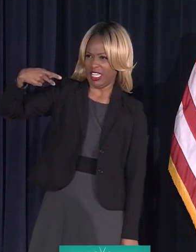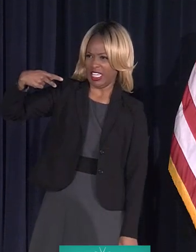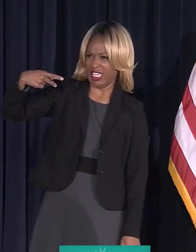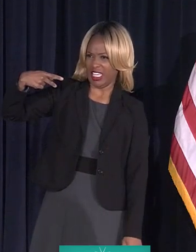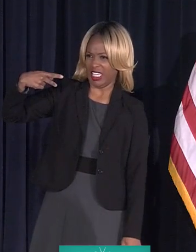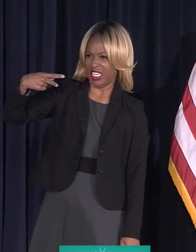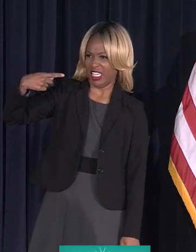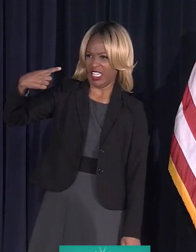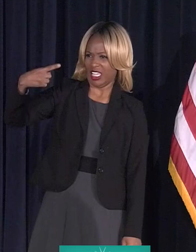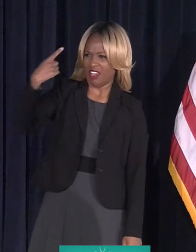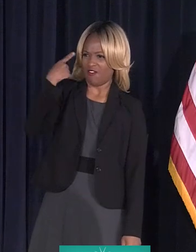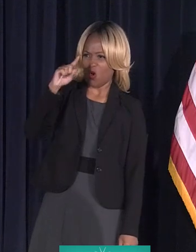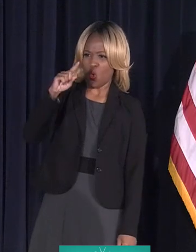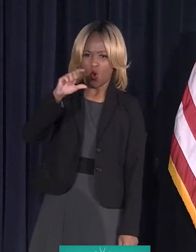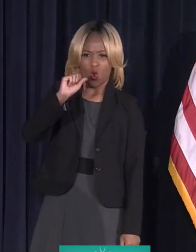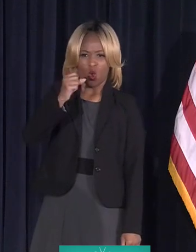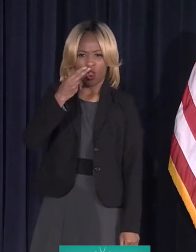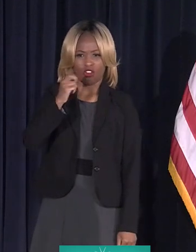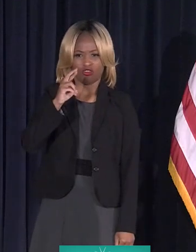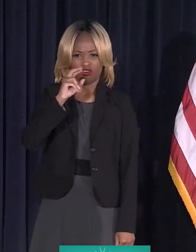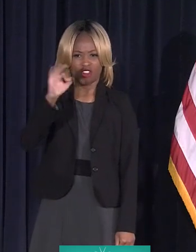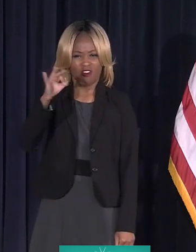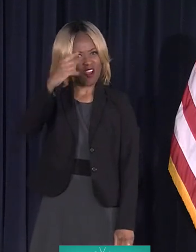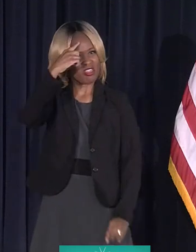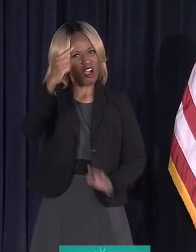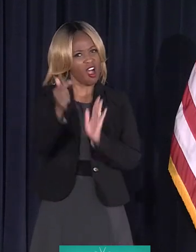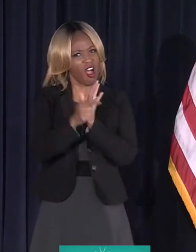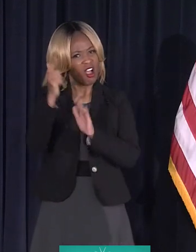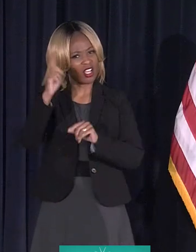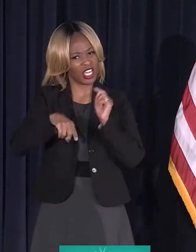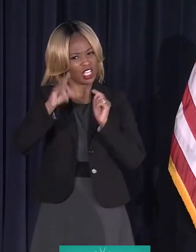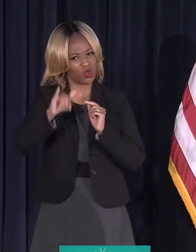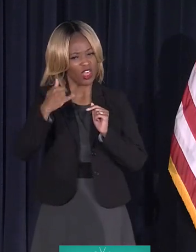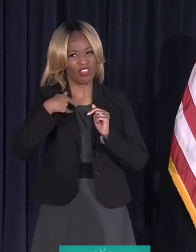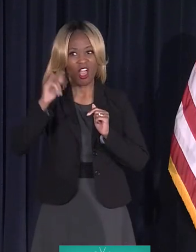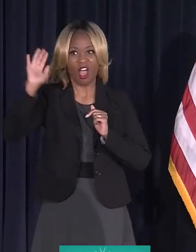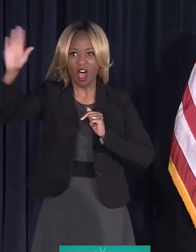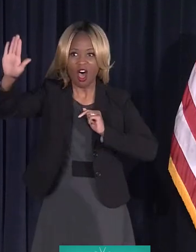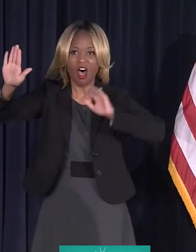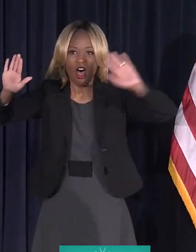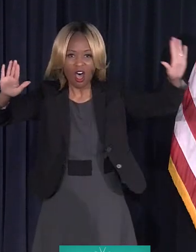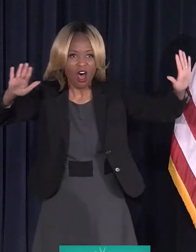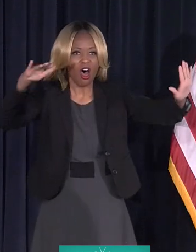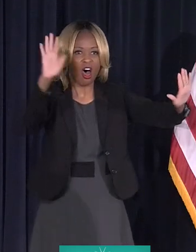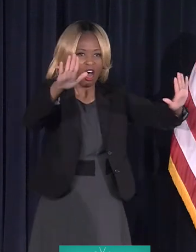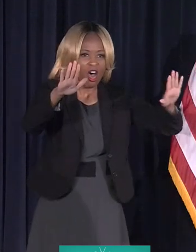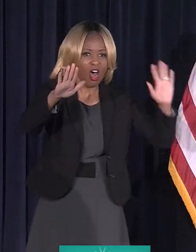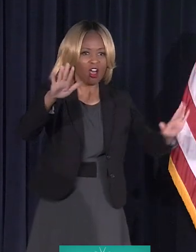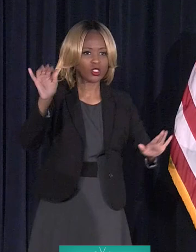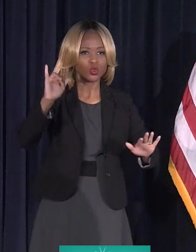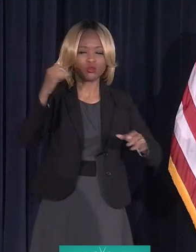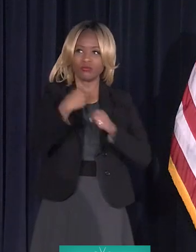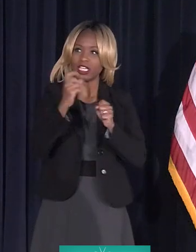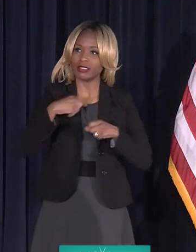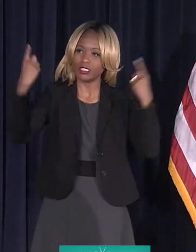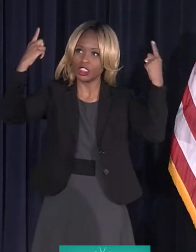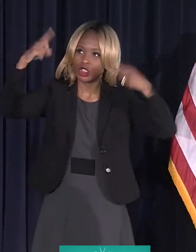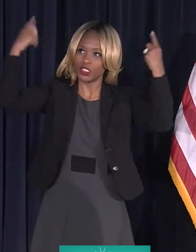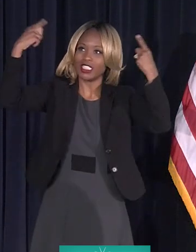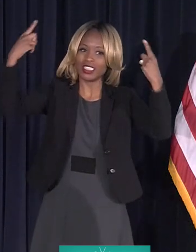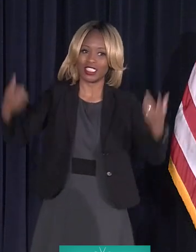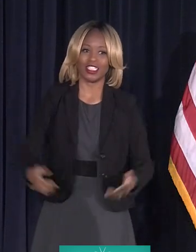sheriff. I thought that they couldn't do that. That's all over the place as well. And that just drives me crazy.